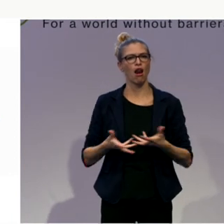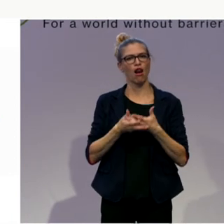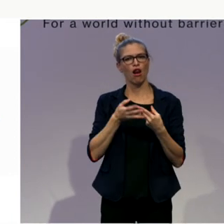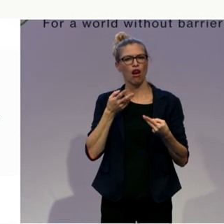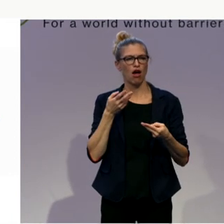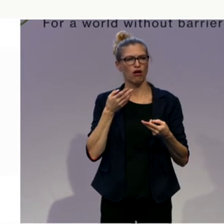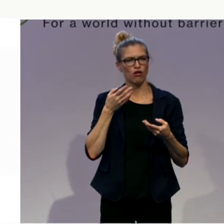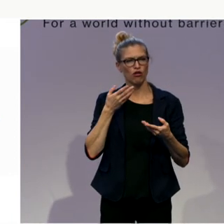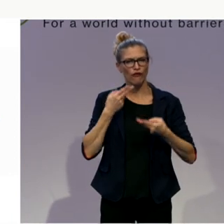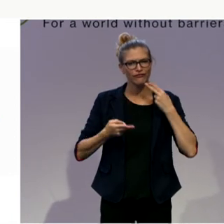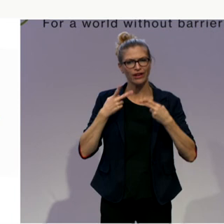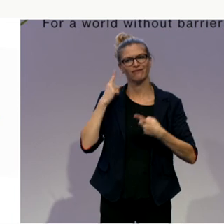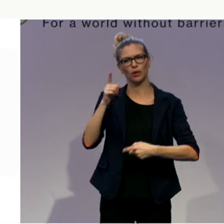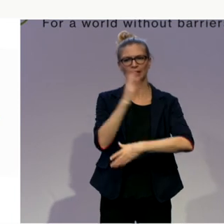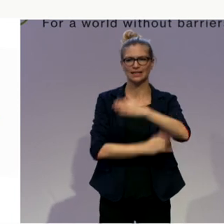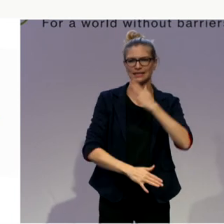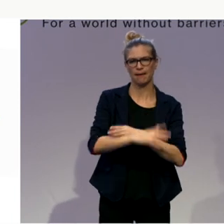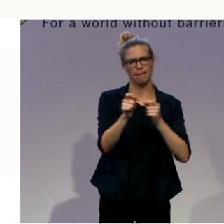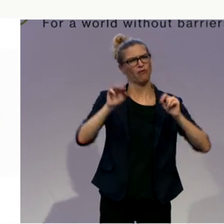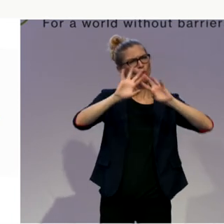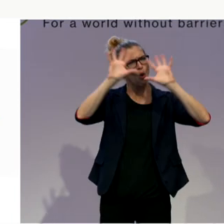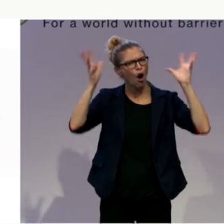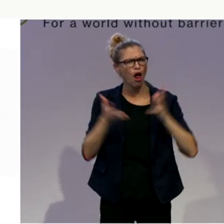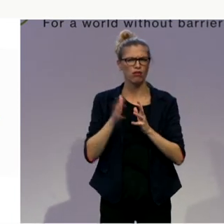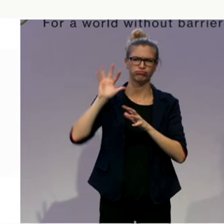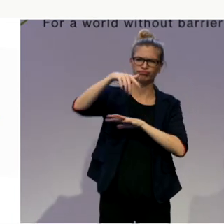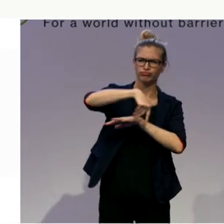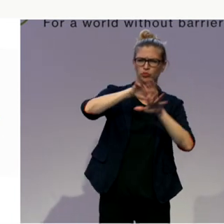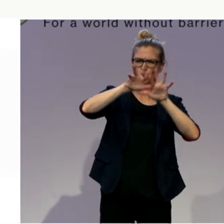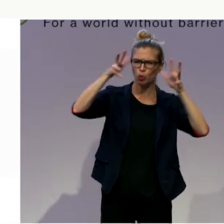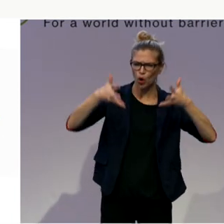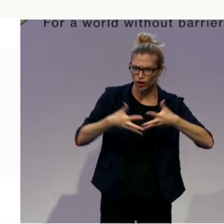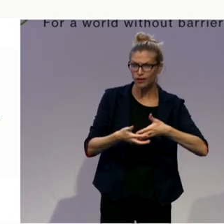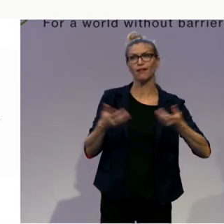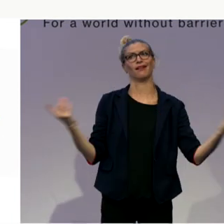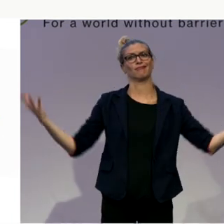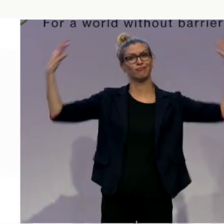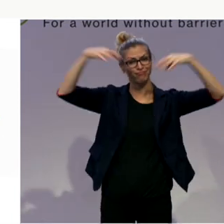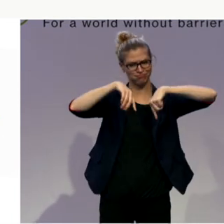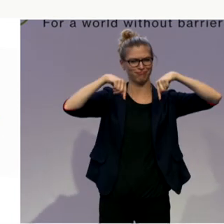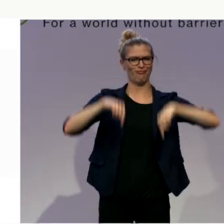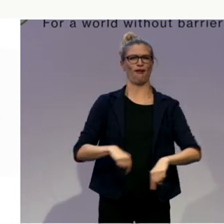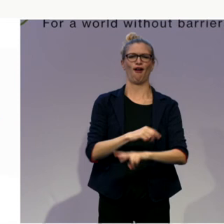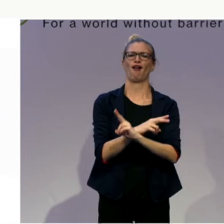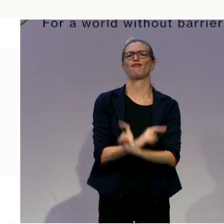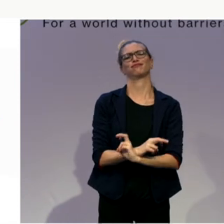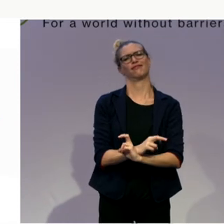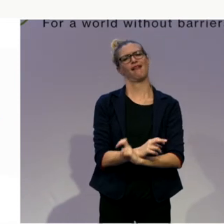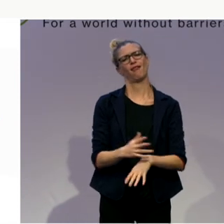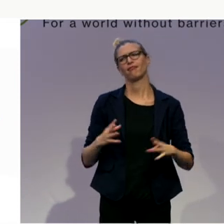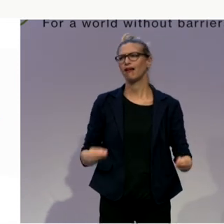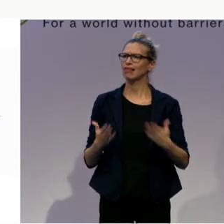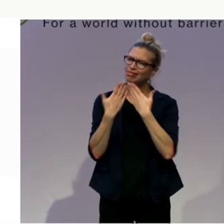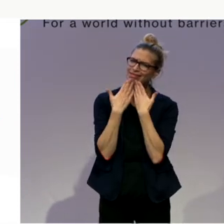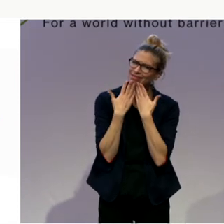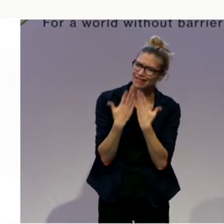solutions all around the world in this wonderful country in these headquarters. We cannot thank you enough for coming here and we want to acknowledge